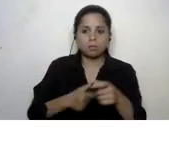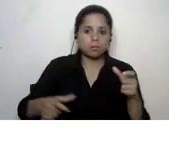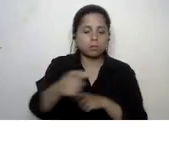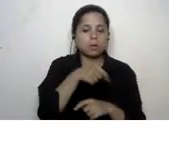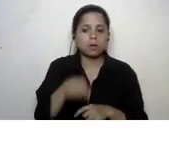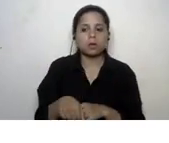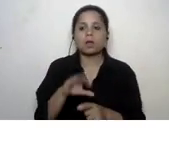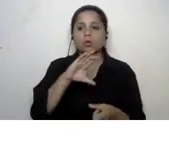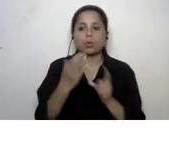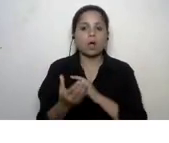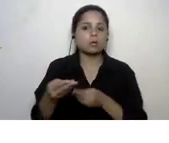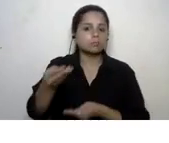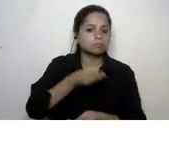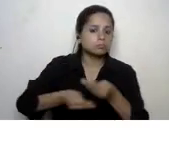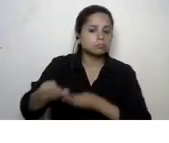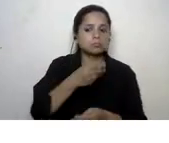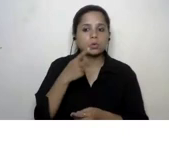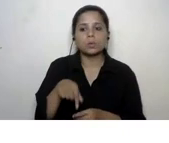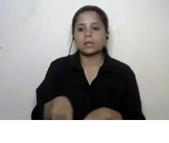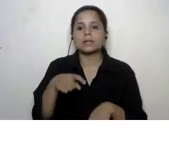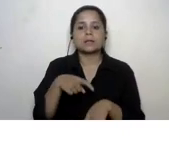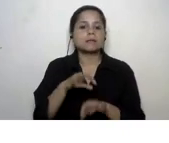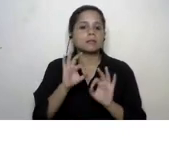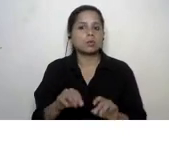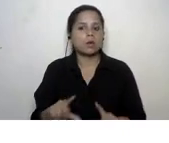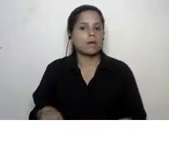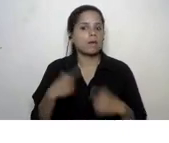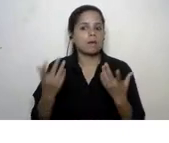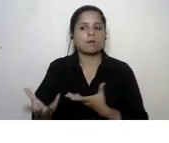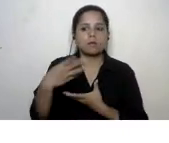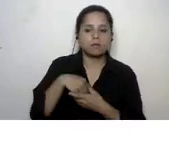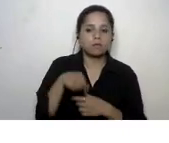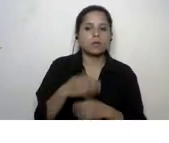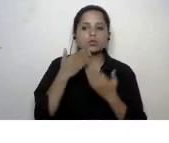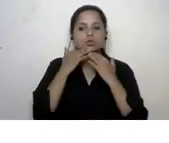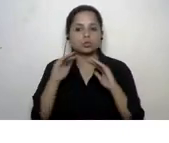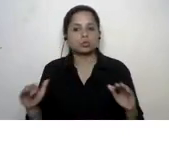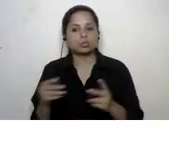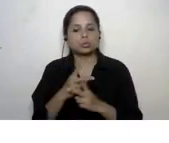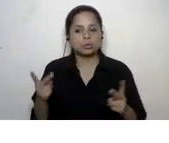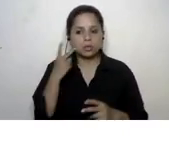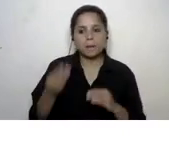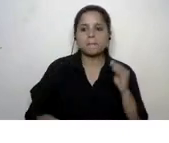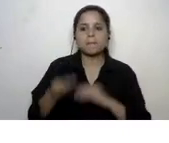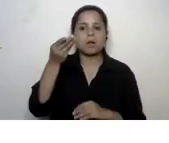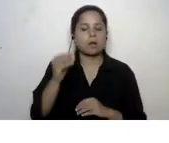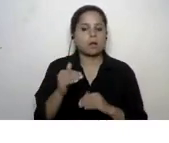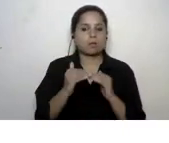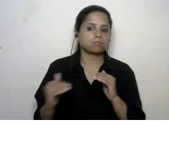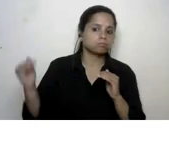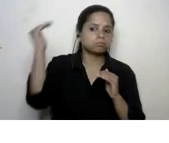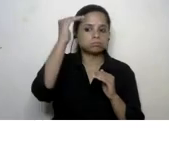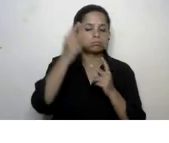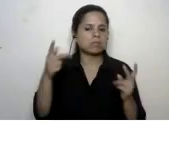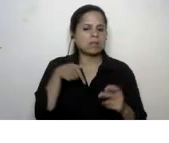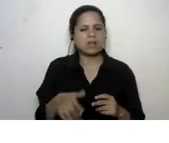tolerance to bringing kindness into their lives into the lives of our students rise making them rise above all the hatred